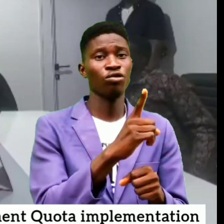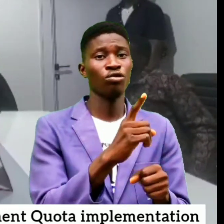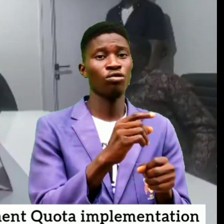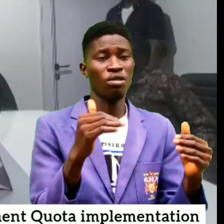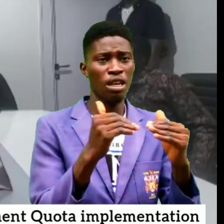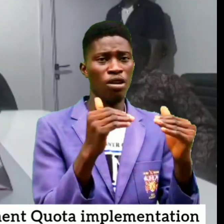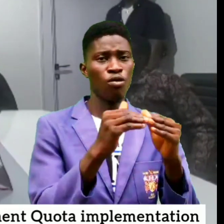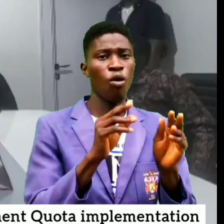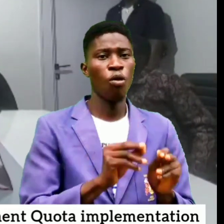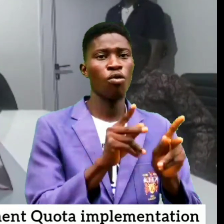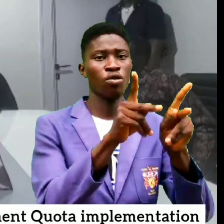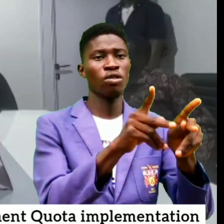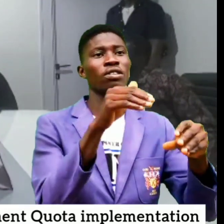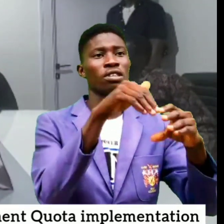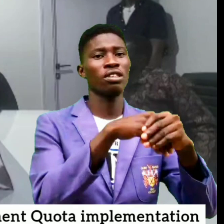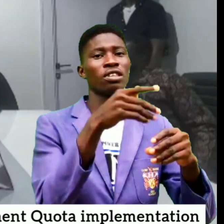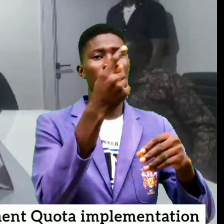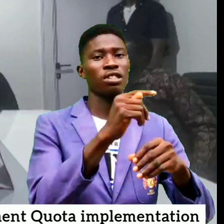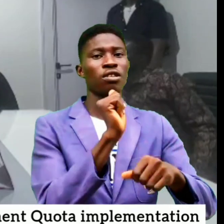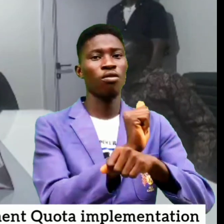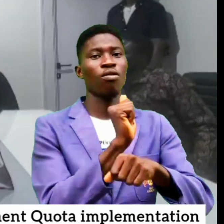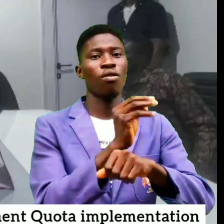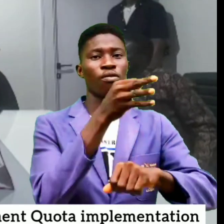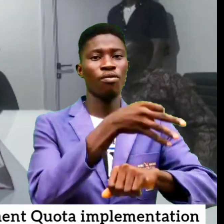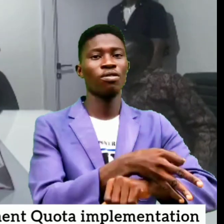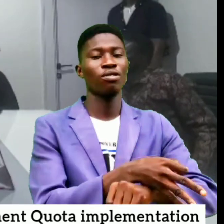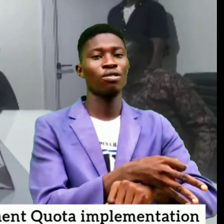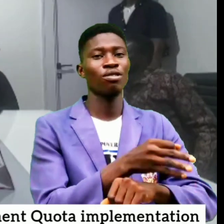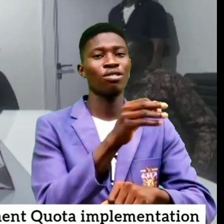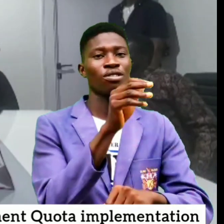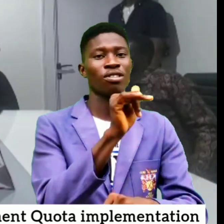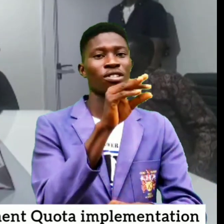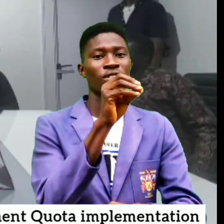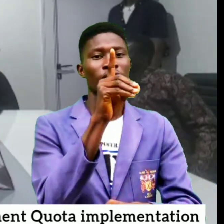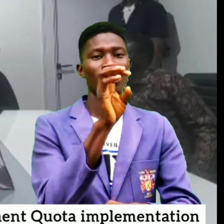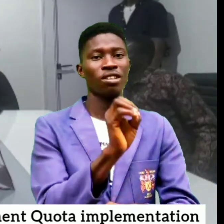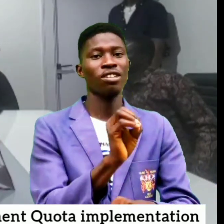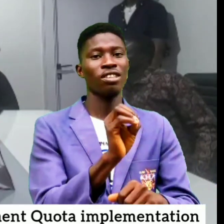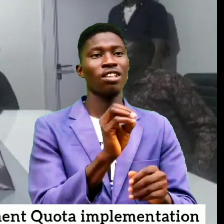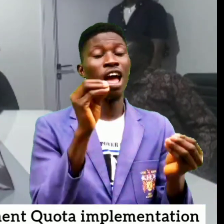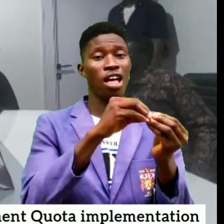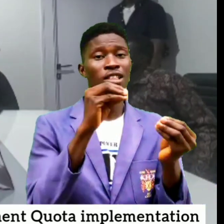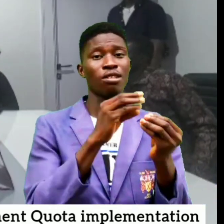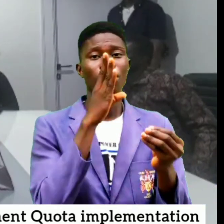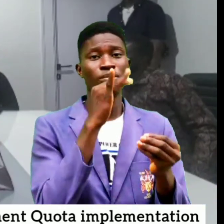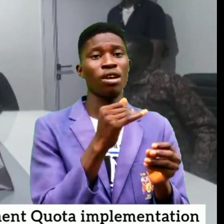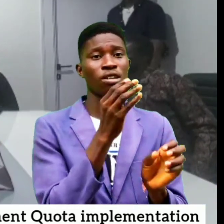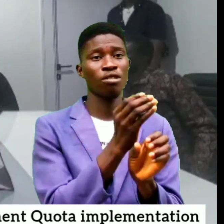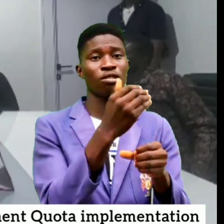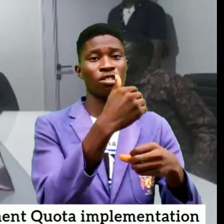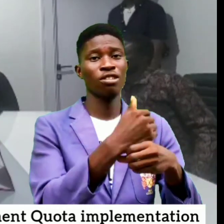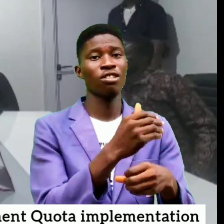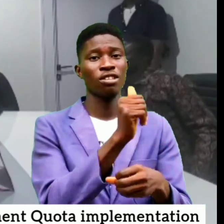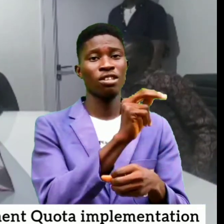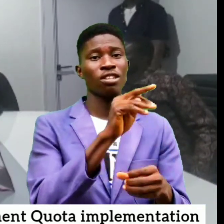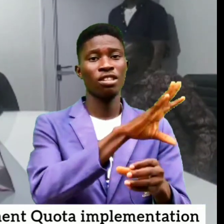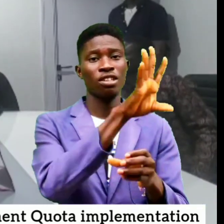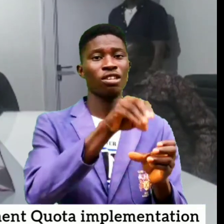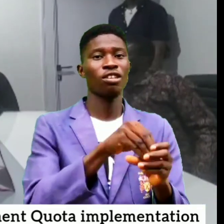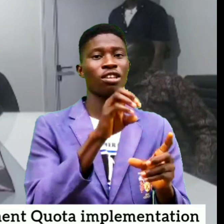opportunities in the workforce iyo ade added by creating an inclusive